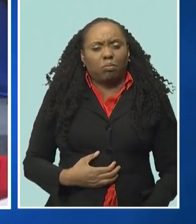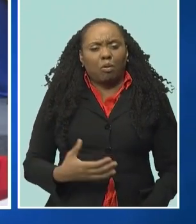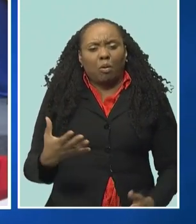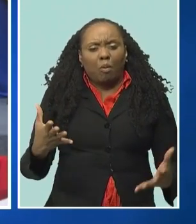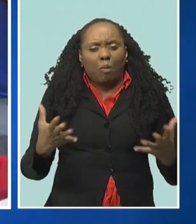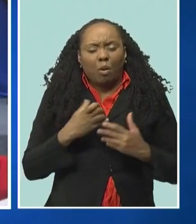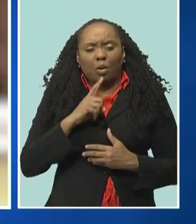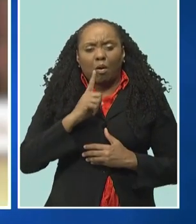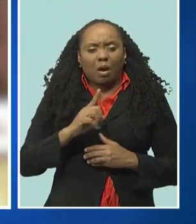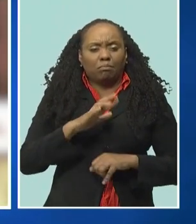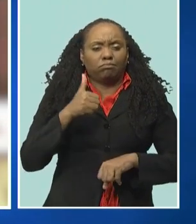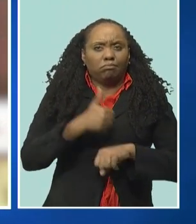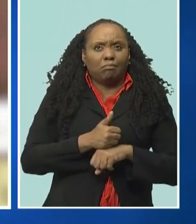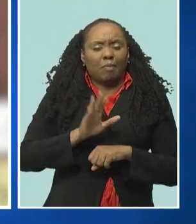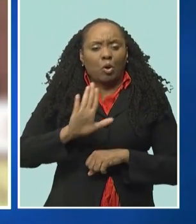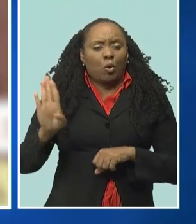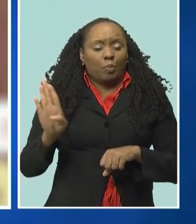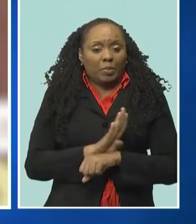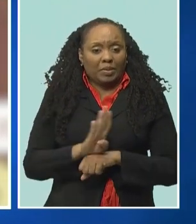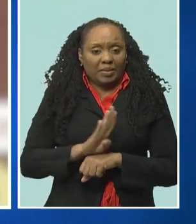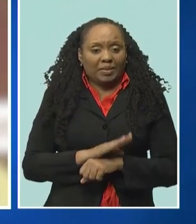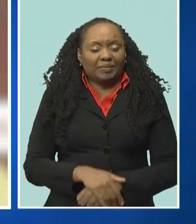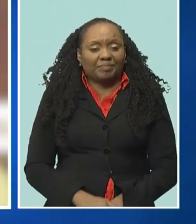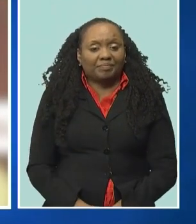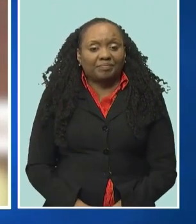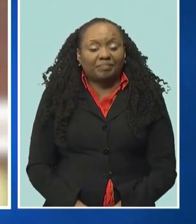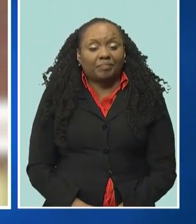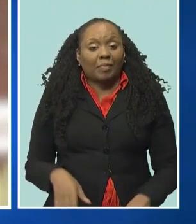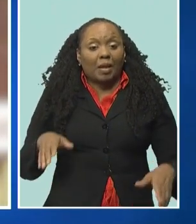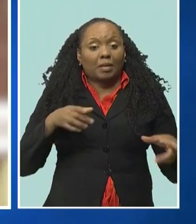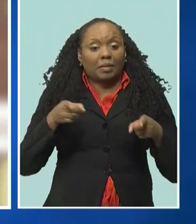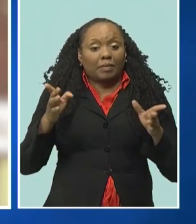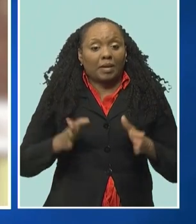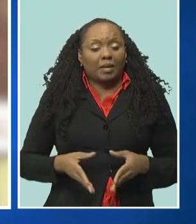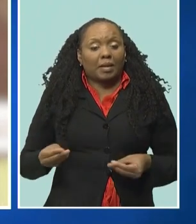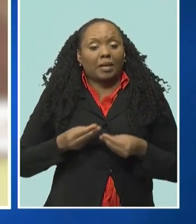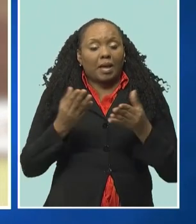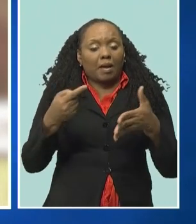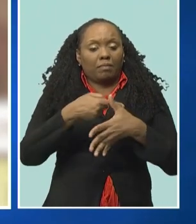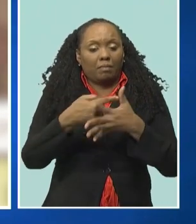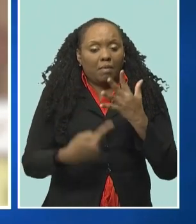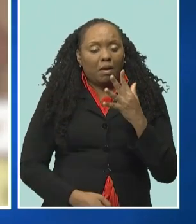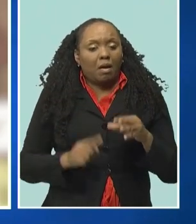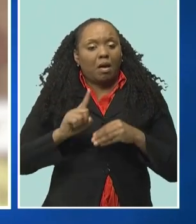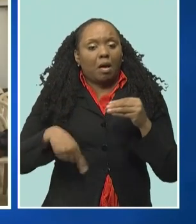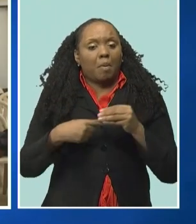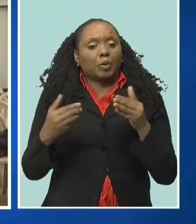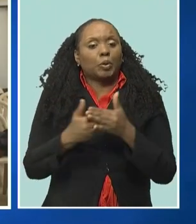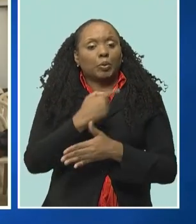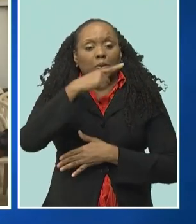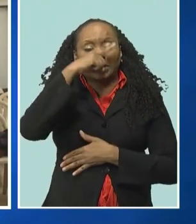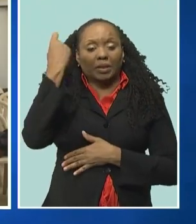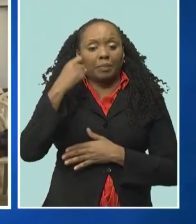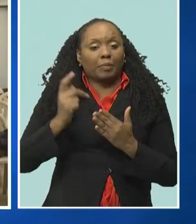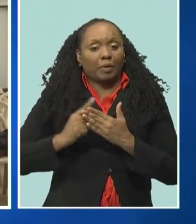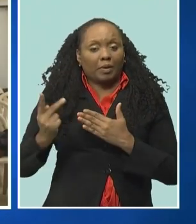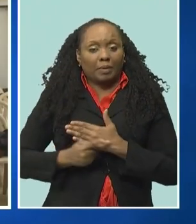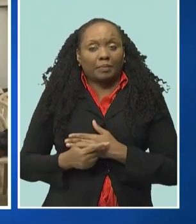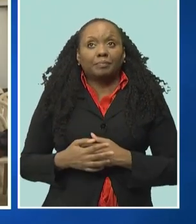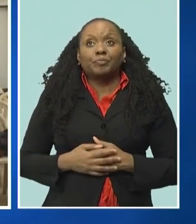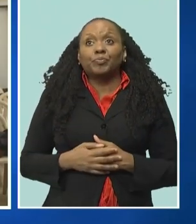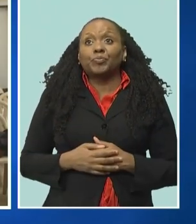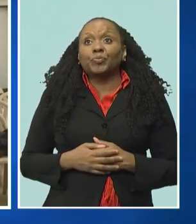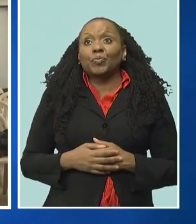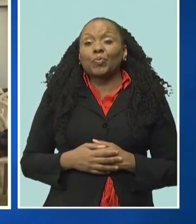into business. And Director Celia Collymore provided more details about the Youth Summer Enterprise Program. Camp Enterprise is for